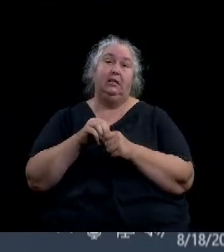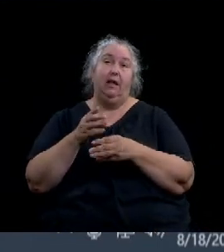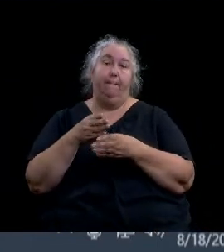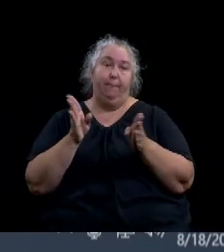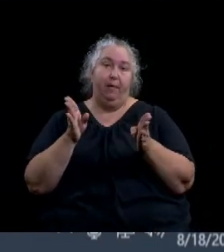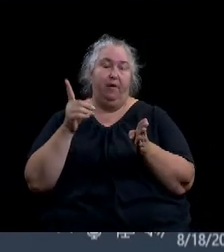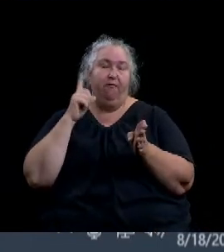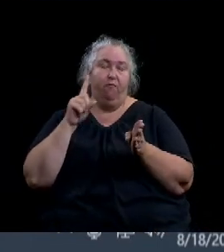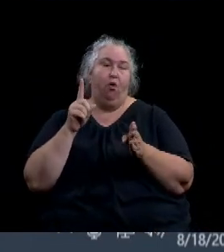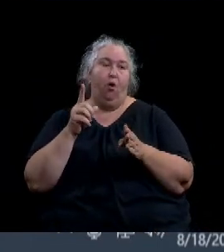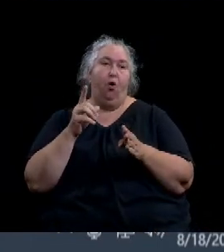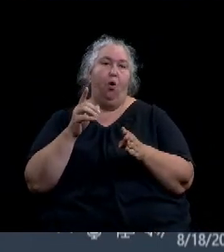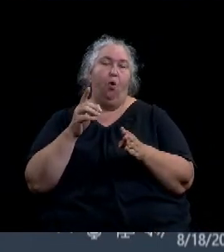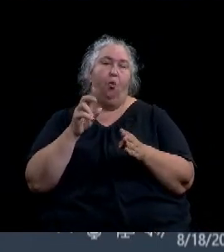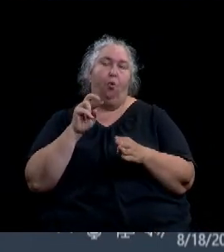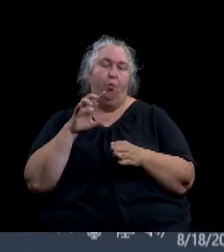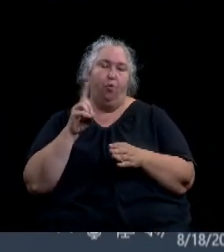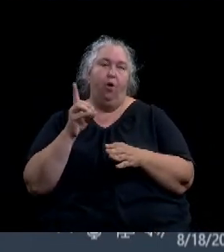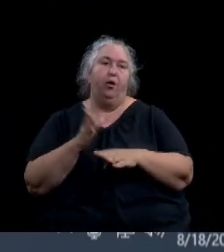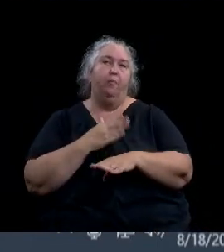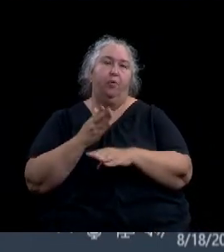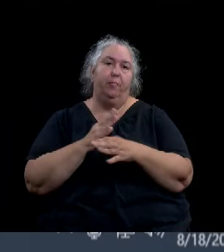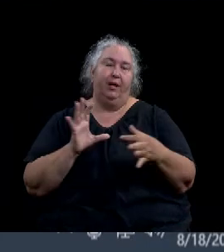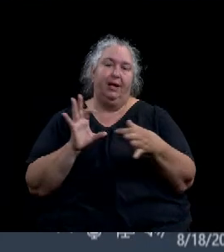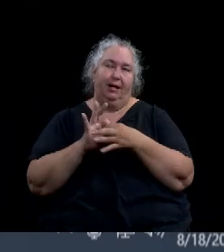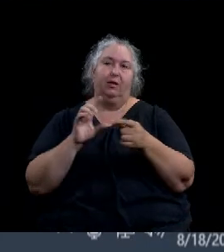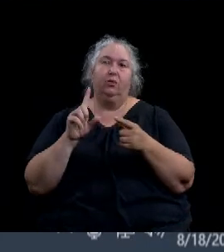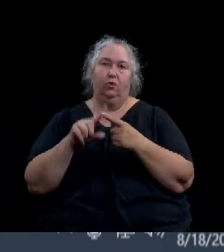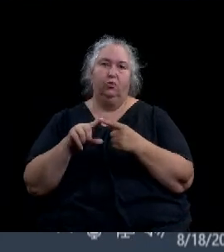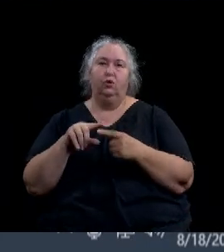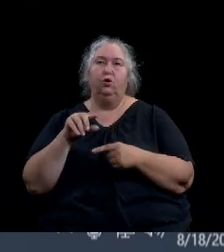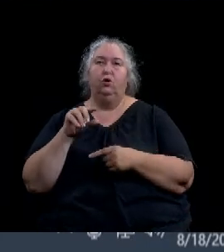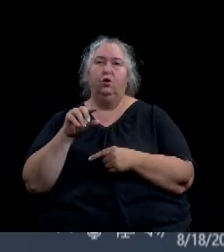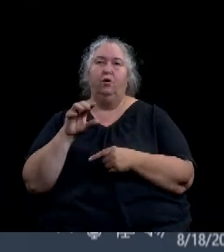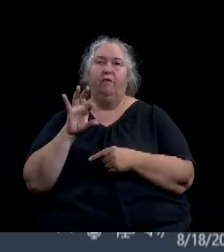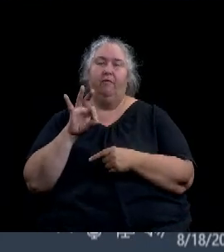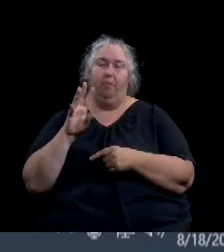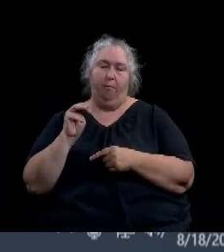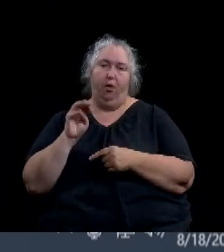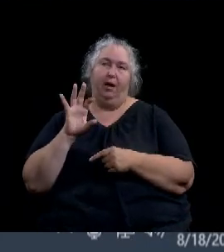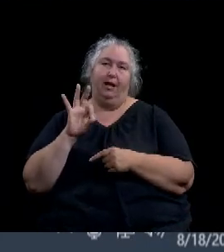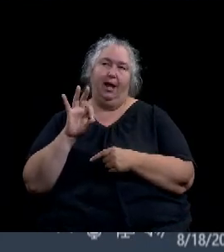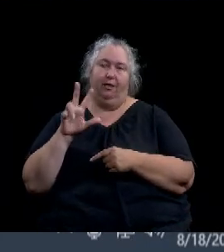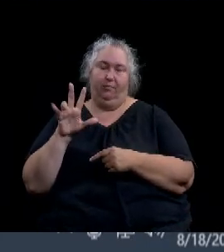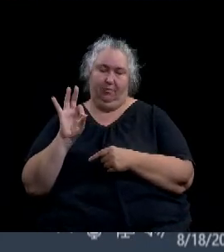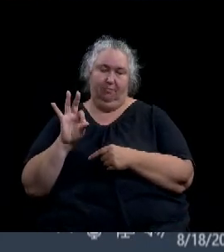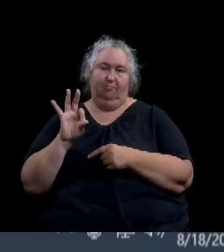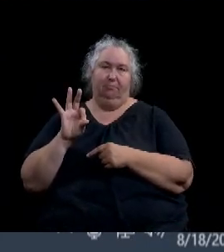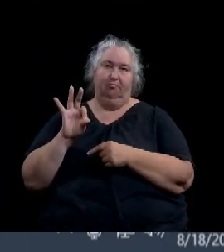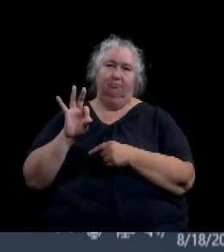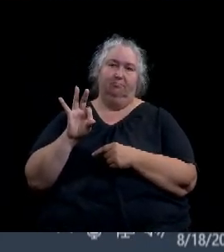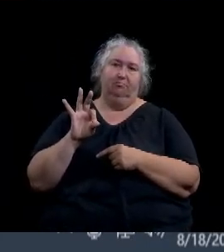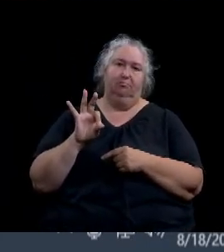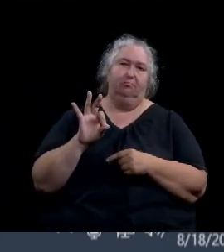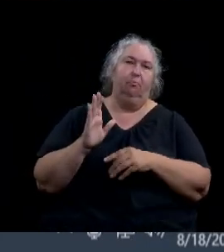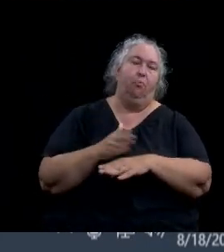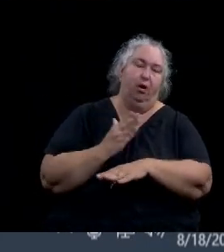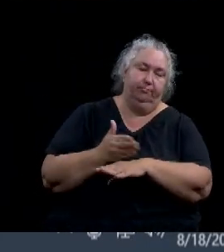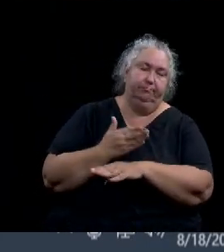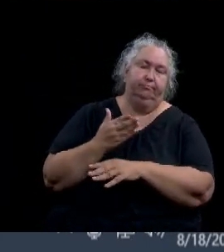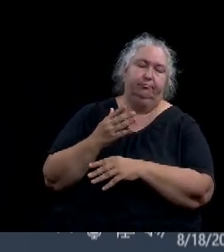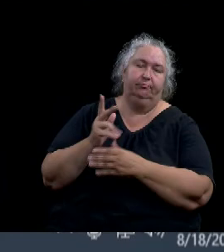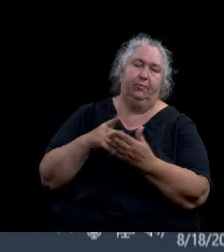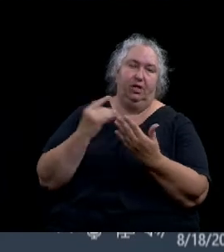safety improvements project. Thank you, John. Is there a second? Thank you. Any discussion?